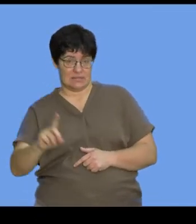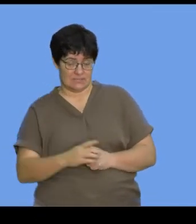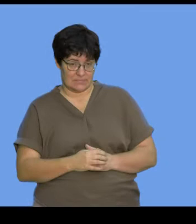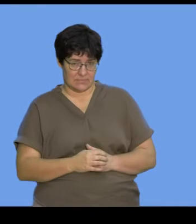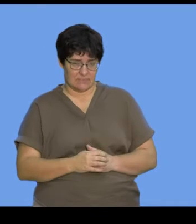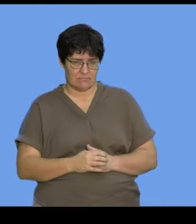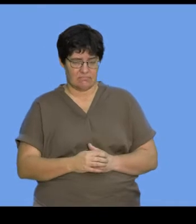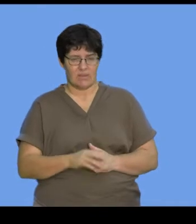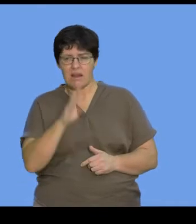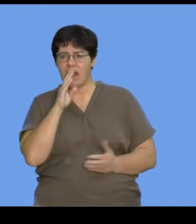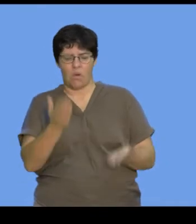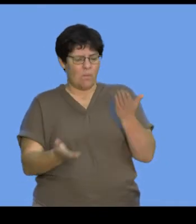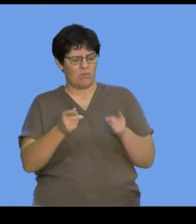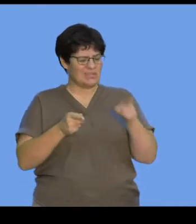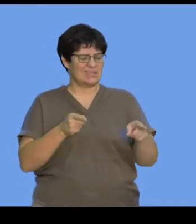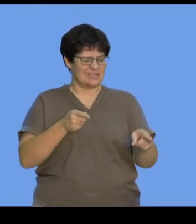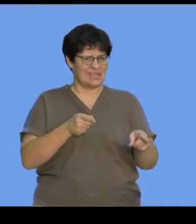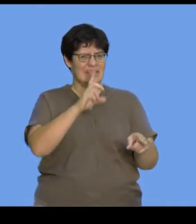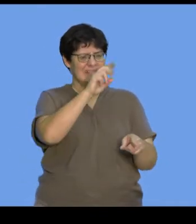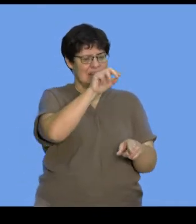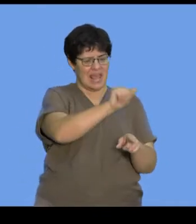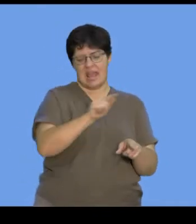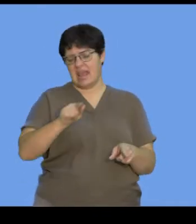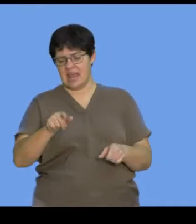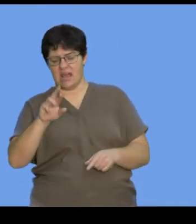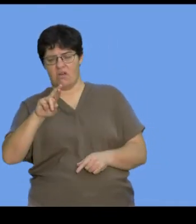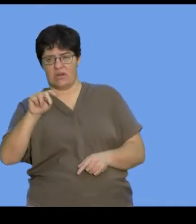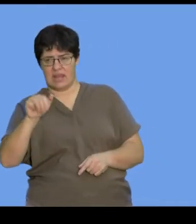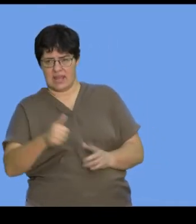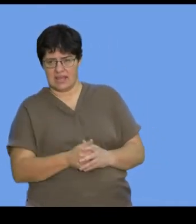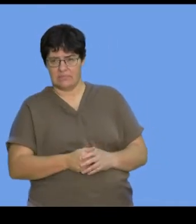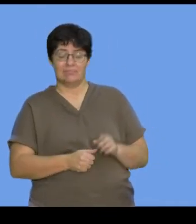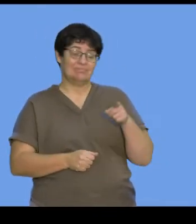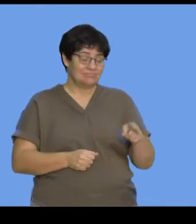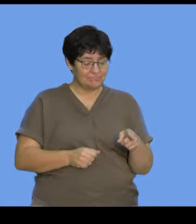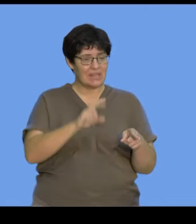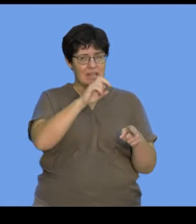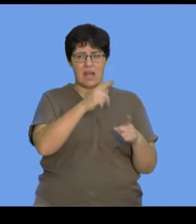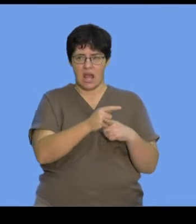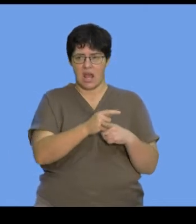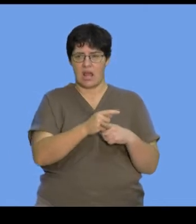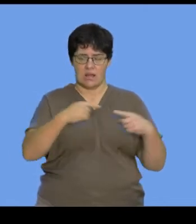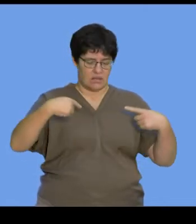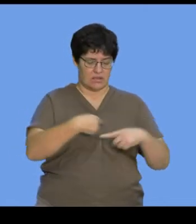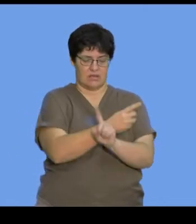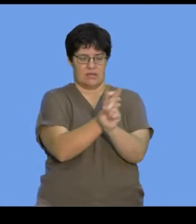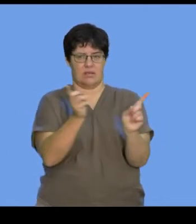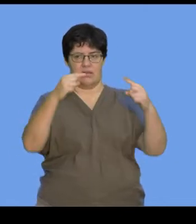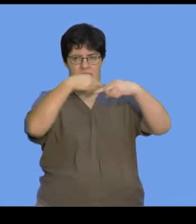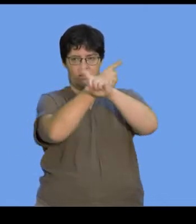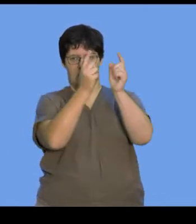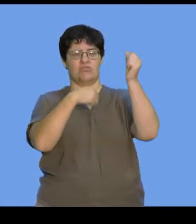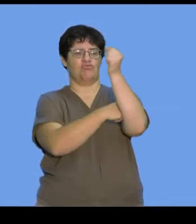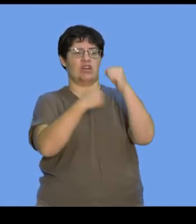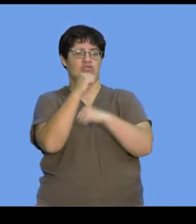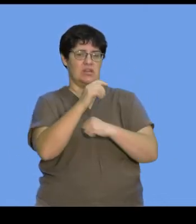A very quick overview of a comparison between the two is that DNA, if you look at it, is a helical structure, and you can clearly